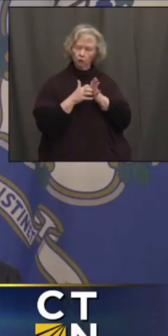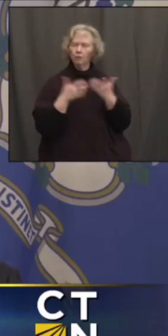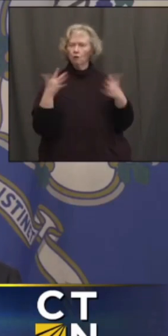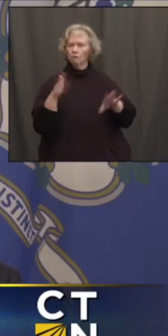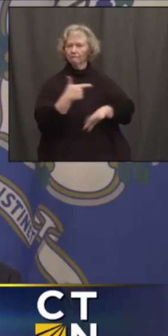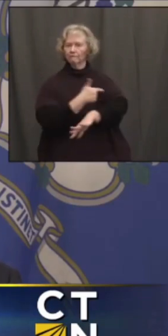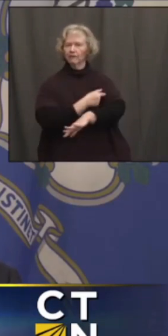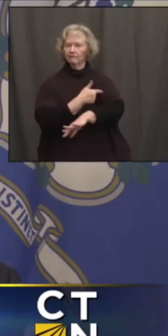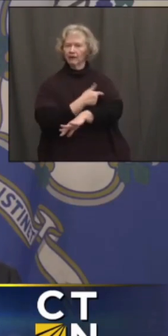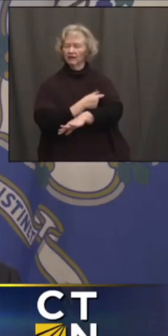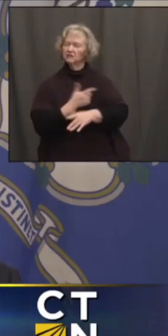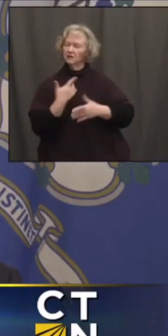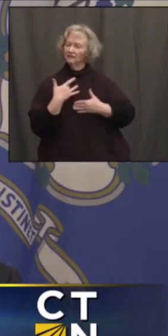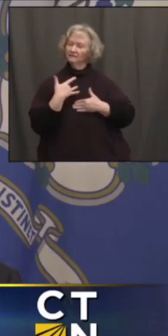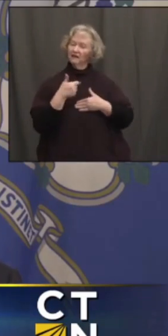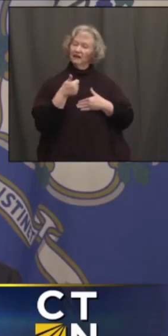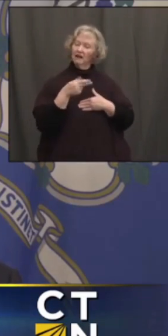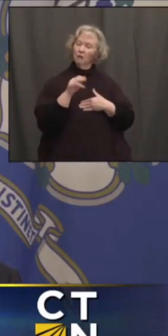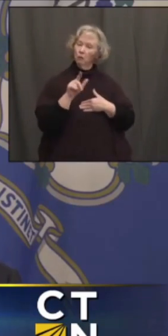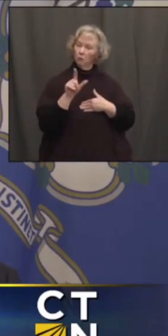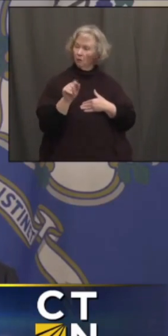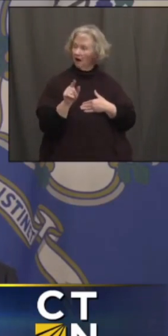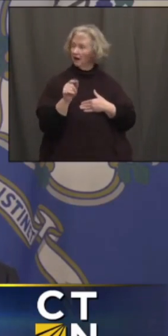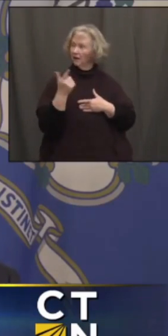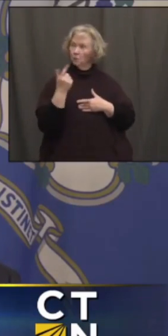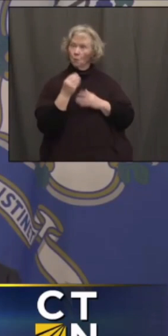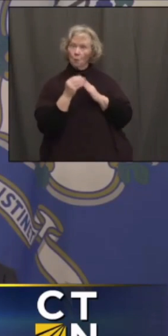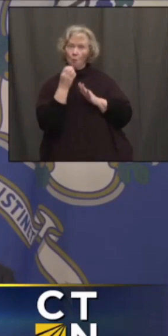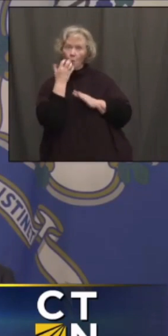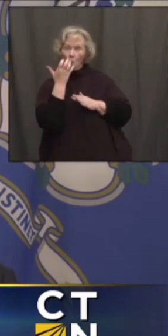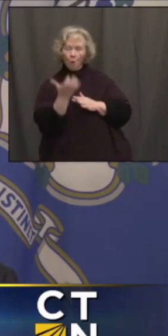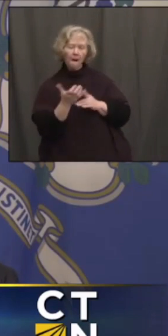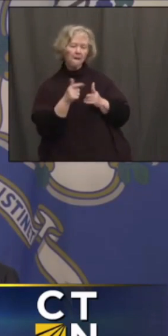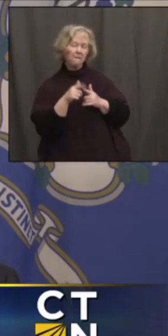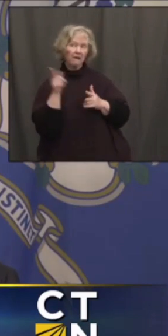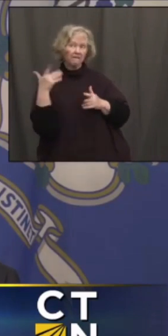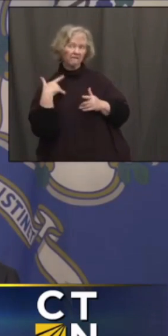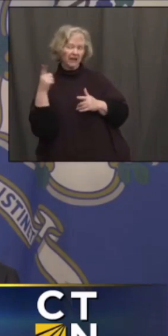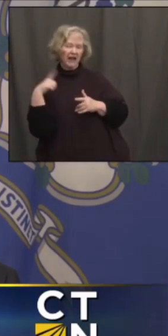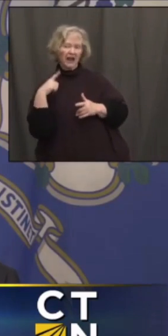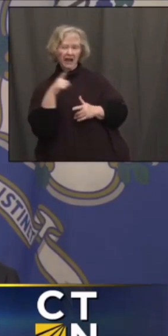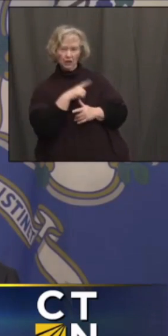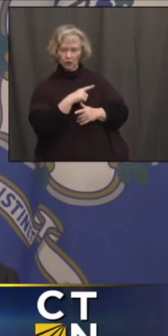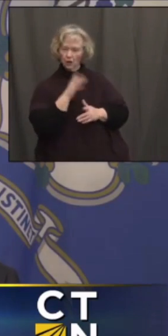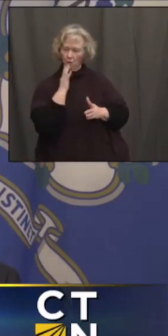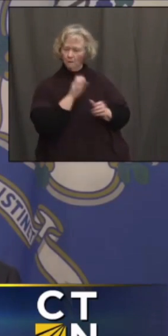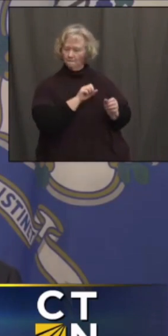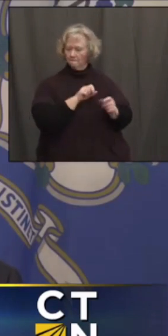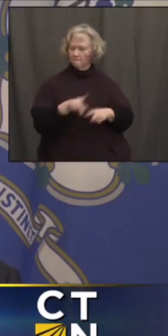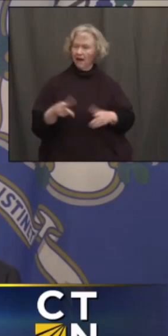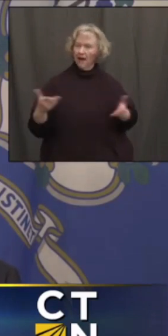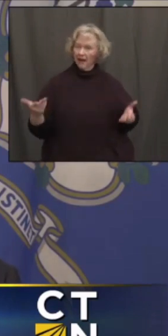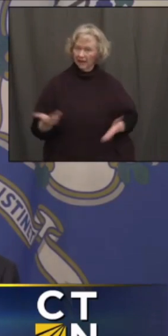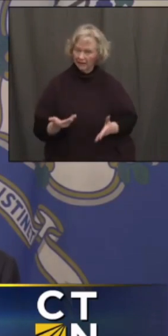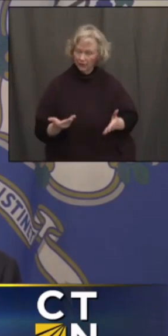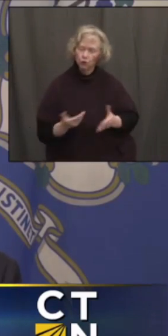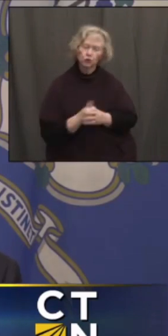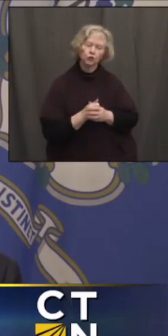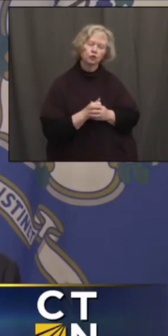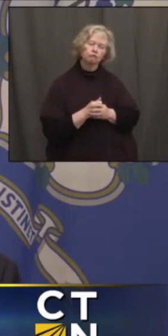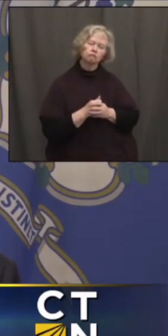We thought that was a date that would be warmer weather. We thought that was a date the legislature would probably be back here in person. So my